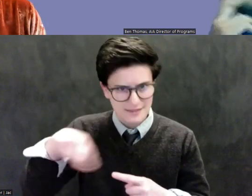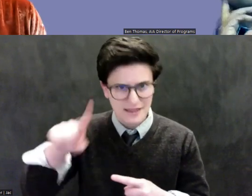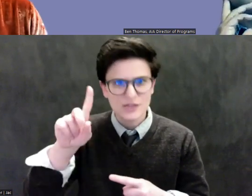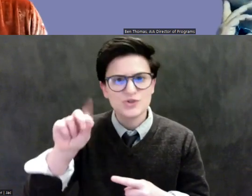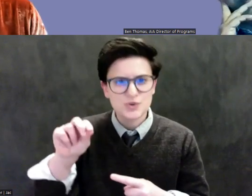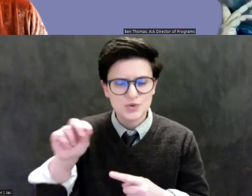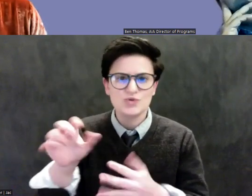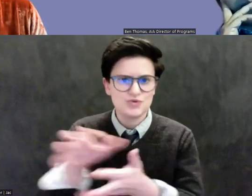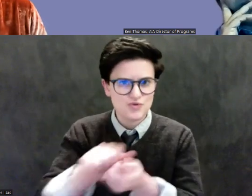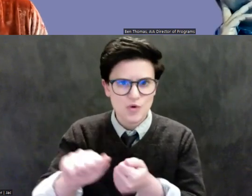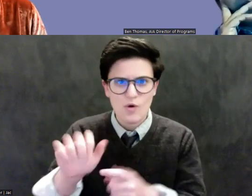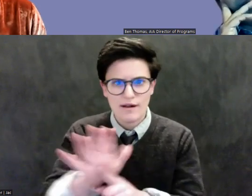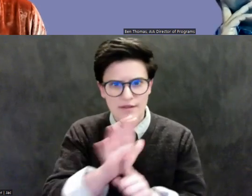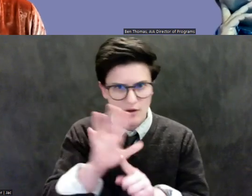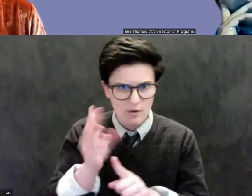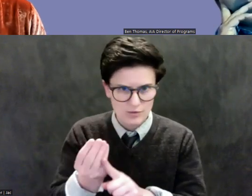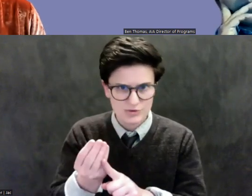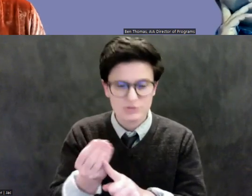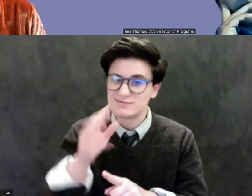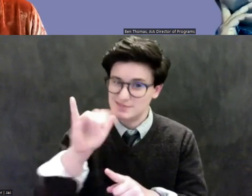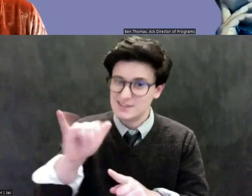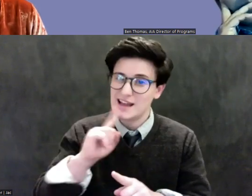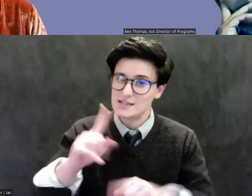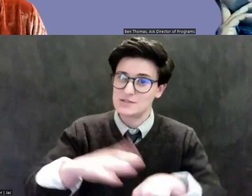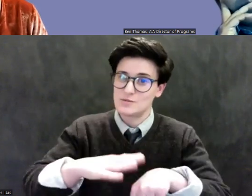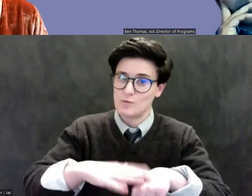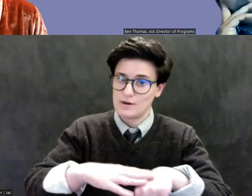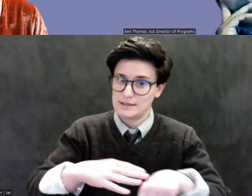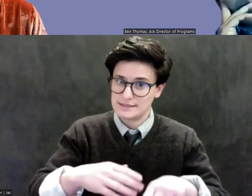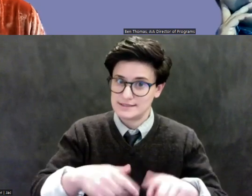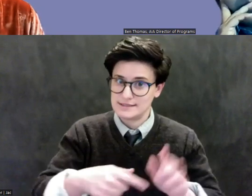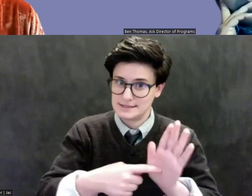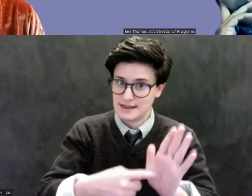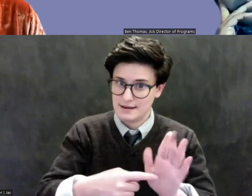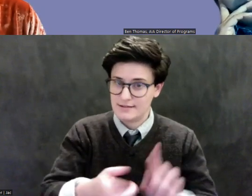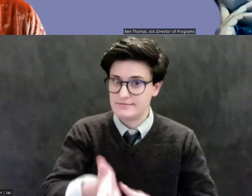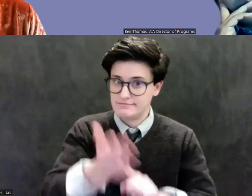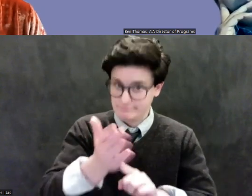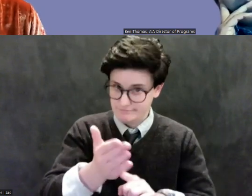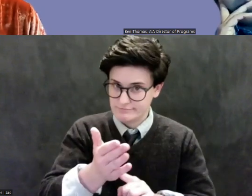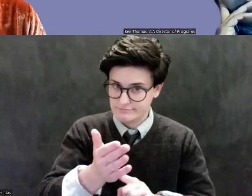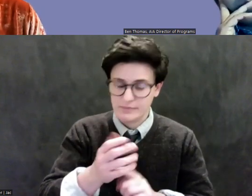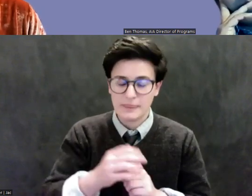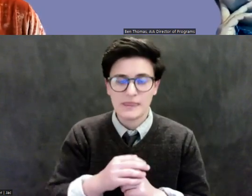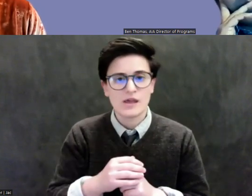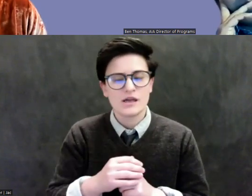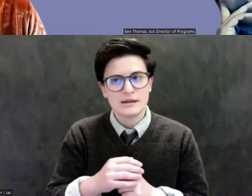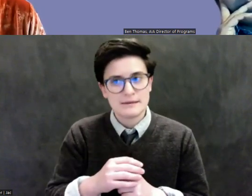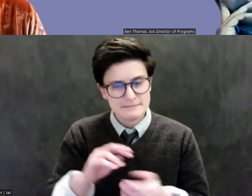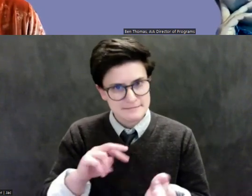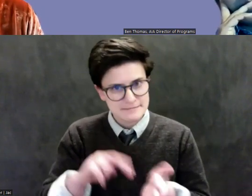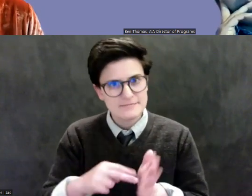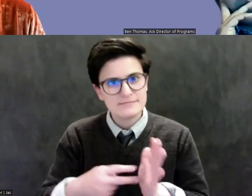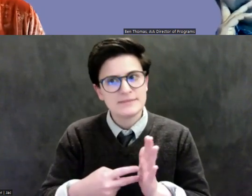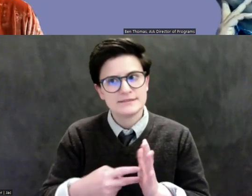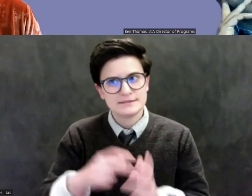also frequently a warning sign of them. So there's a certain power that comes with, with the power